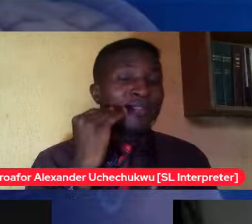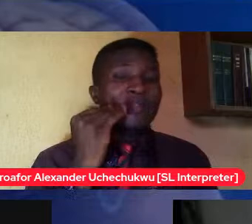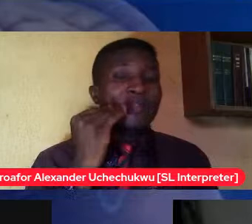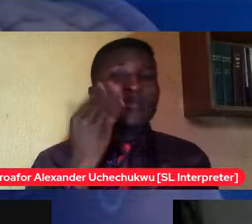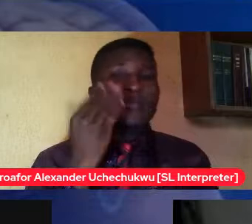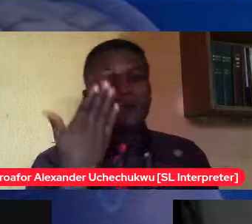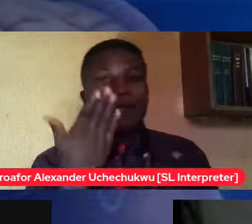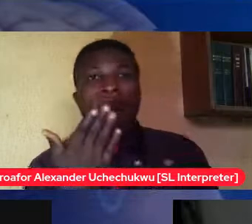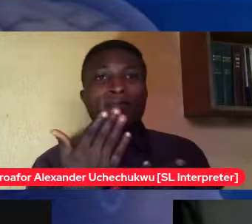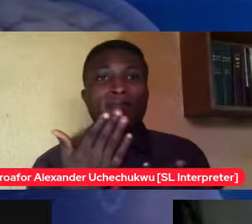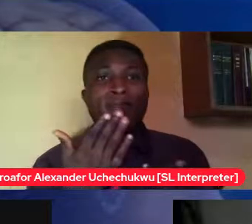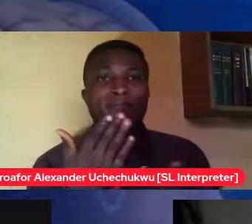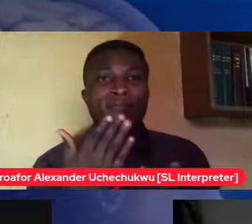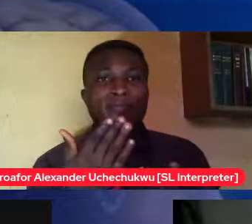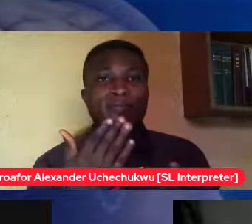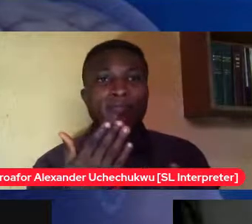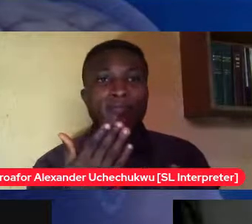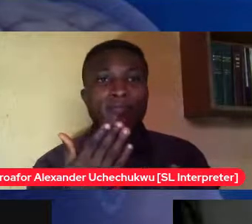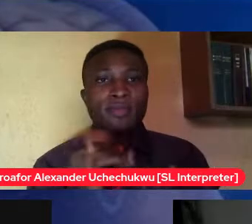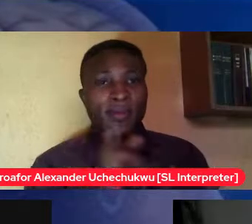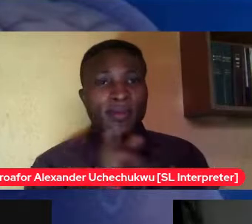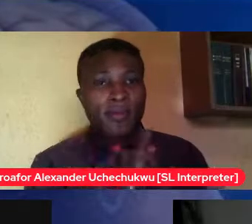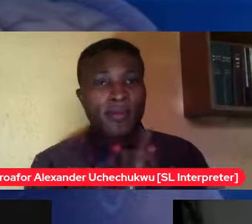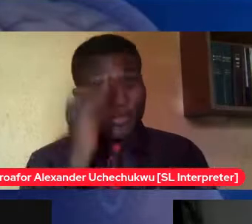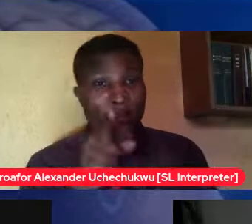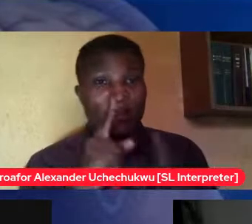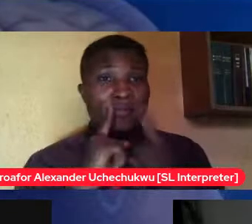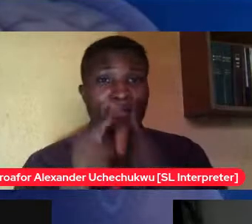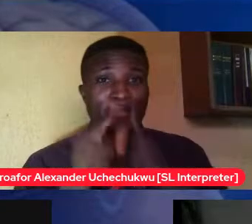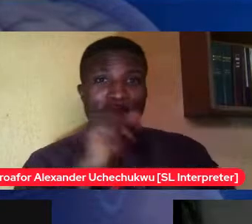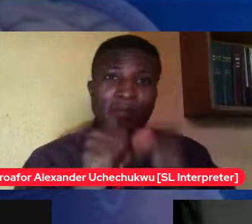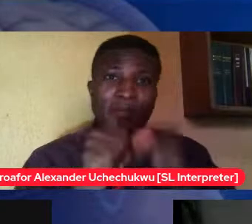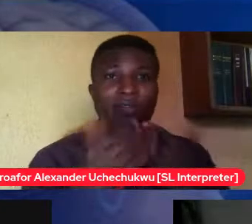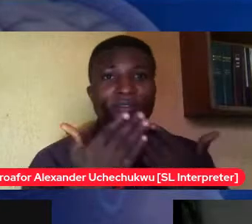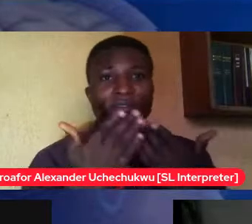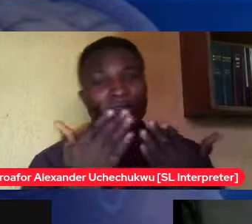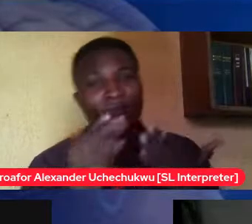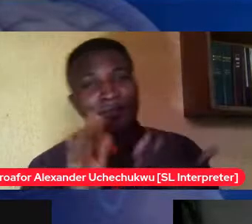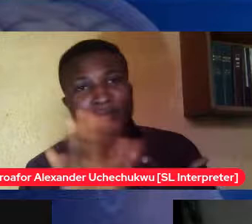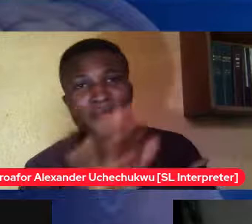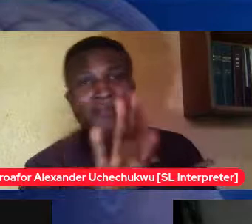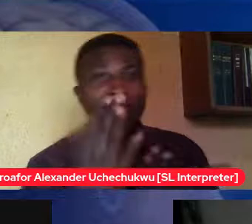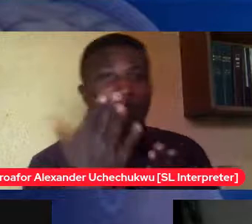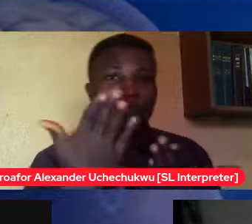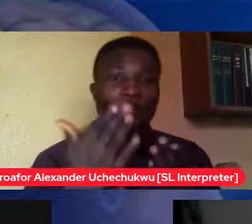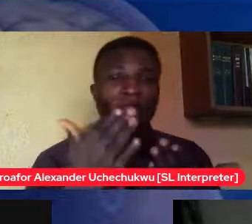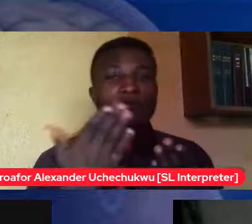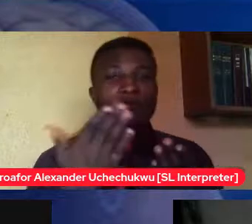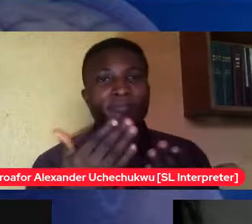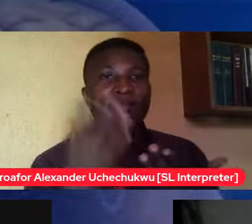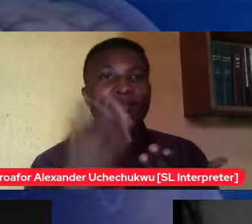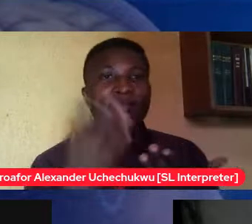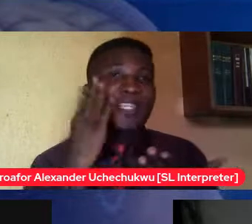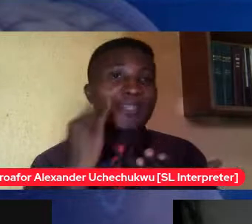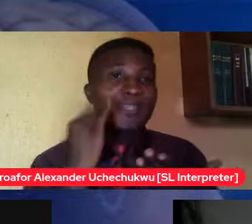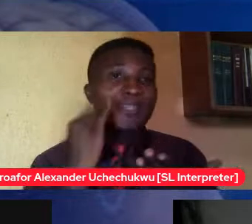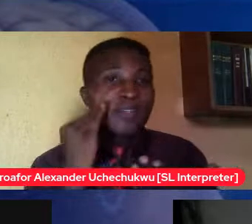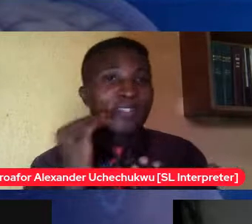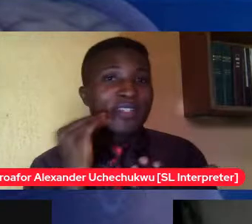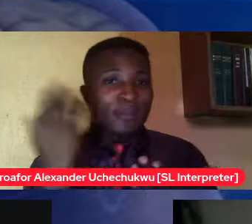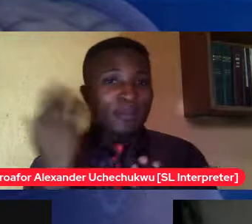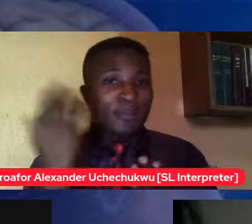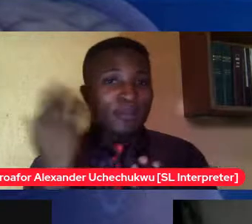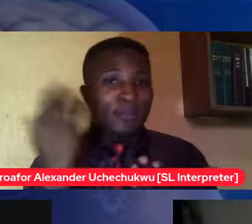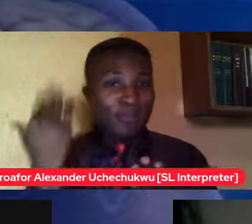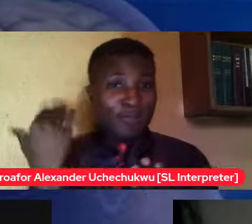you arranged for a date where they had to go to the cinema together could you just tell us um share such ideas with them because that's what